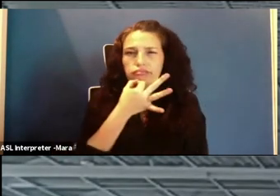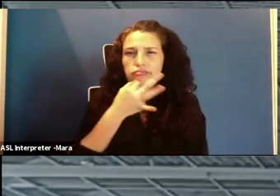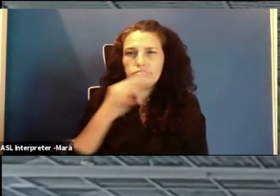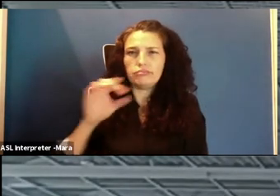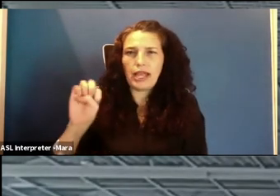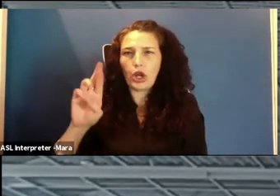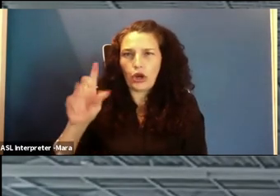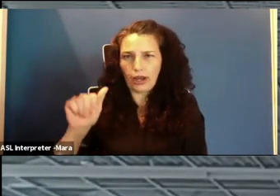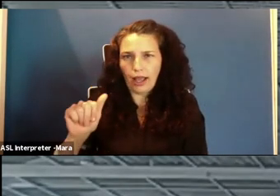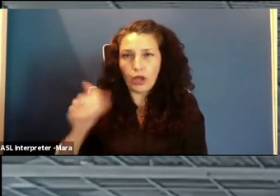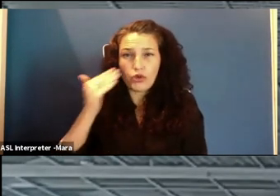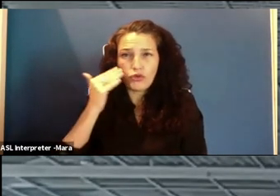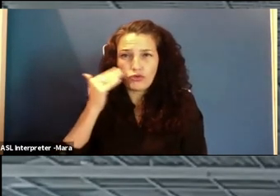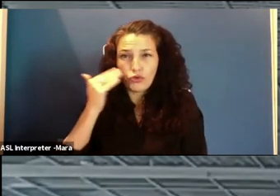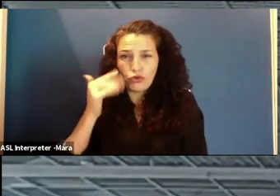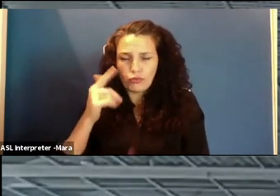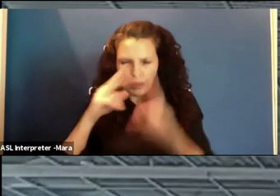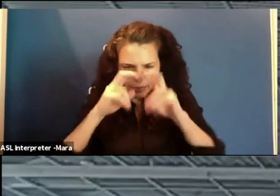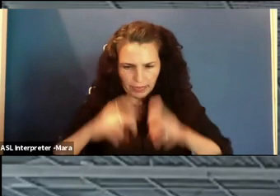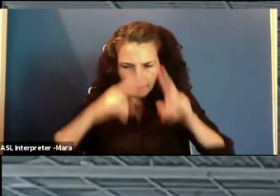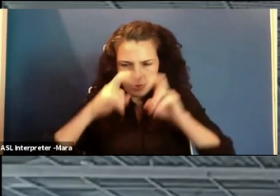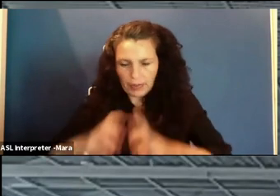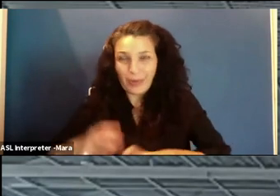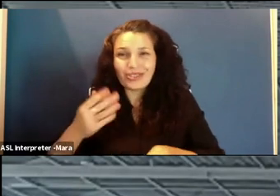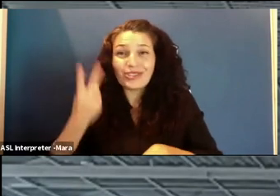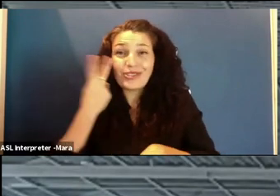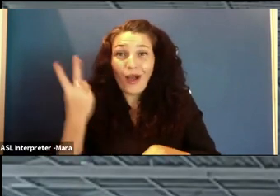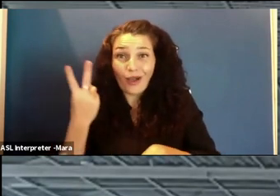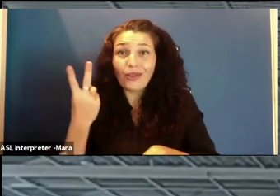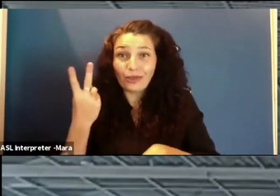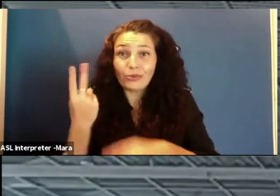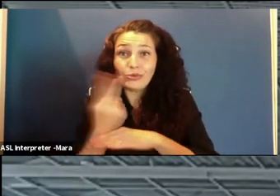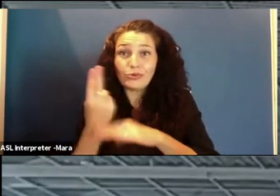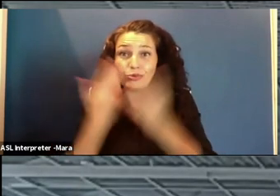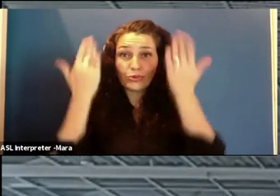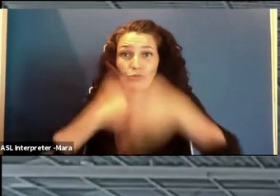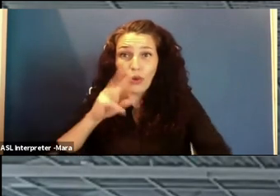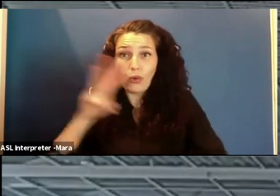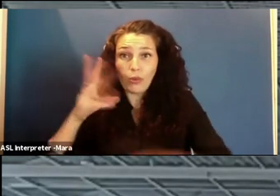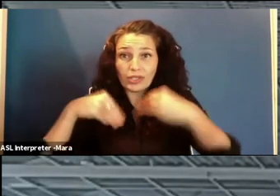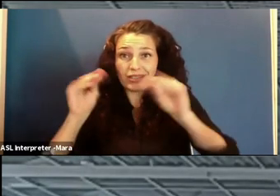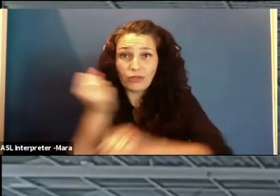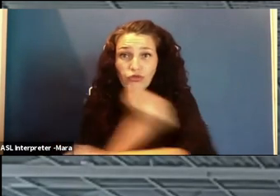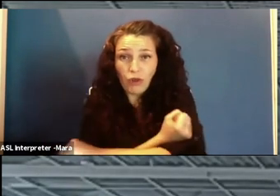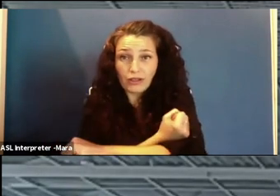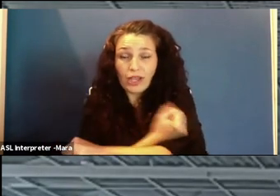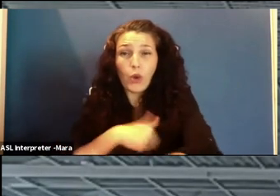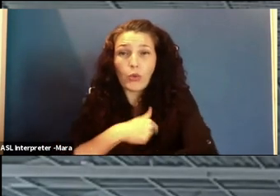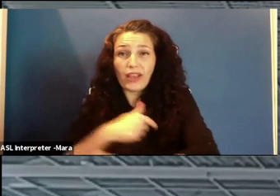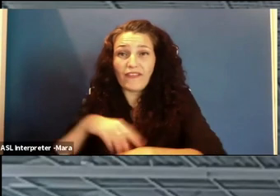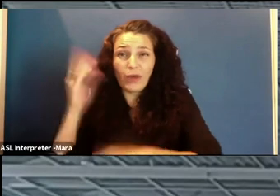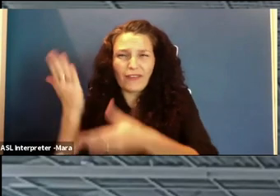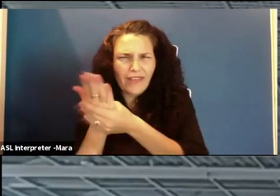his drugs. Further, we found an unknown file on the system that we couldn't attribute to